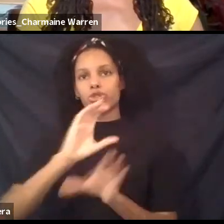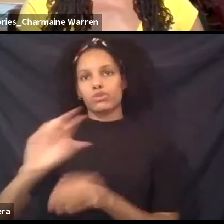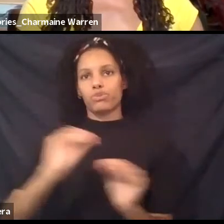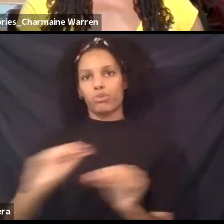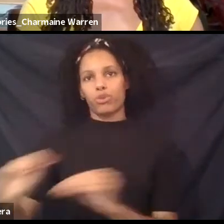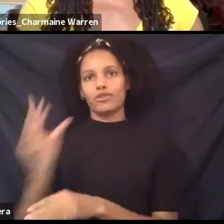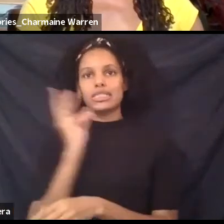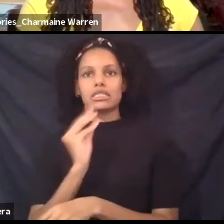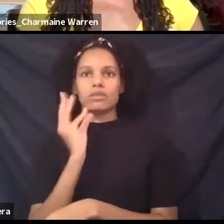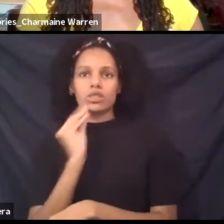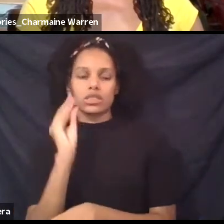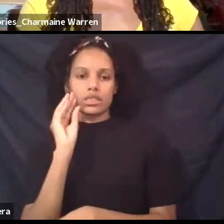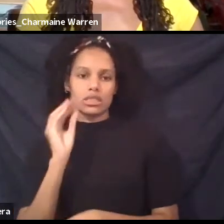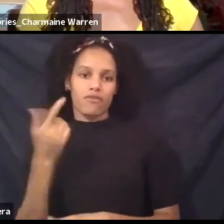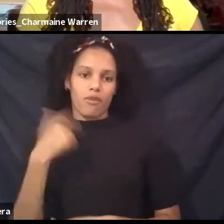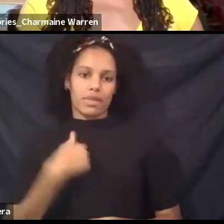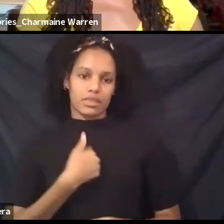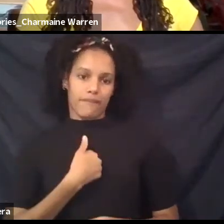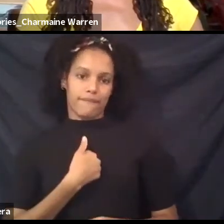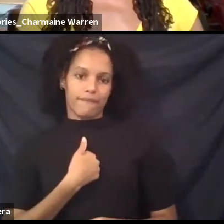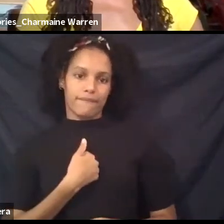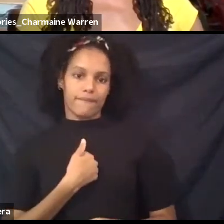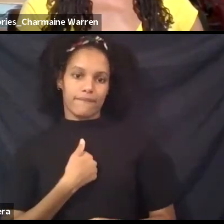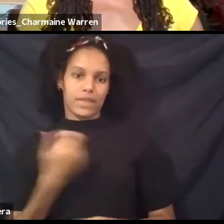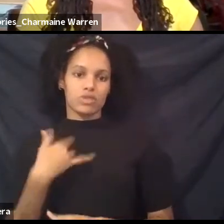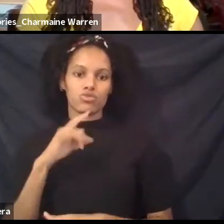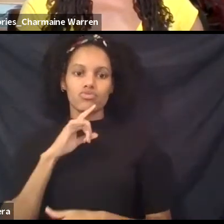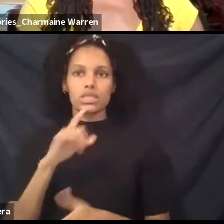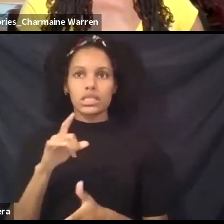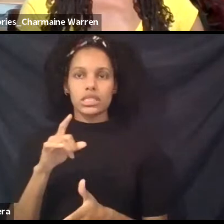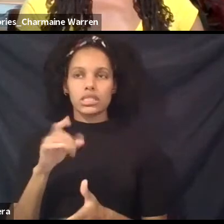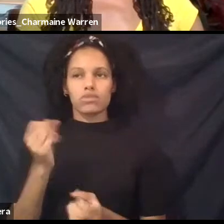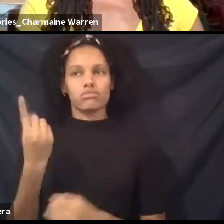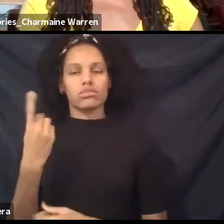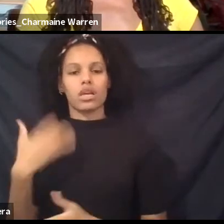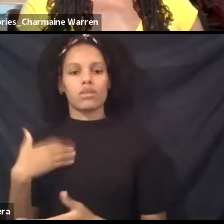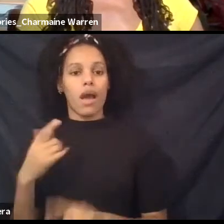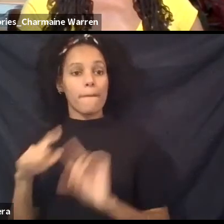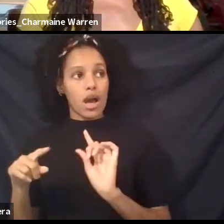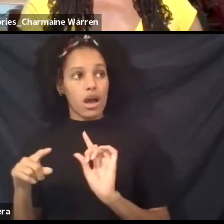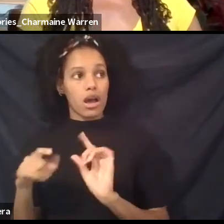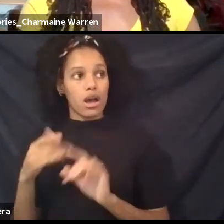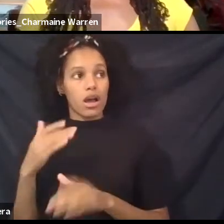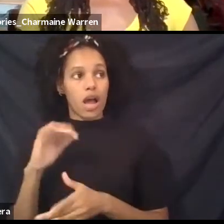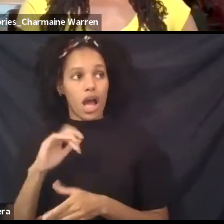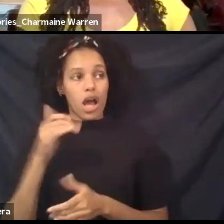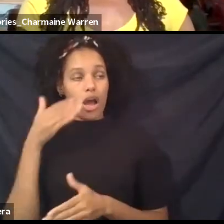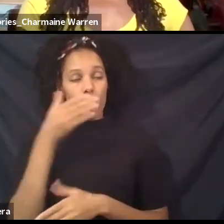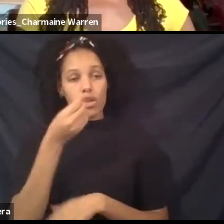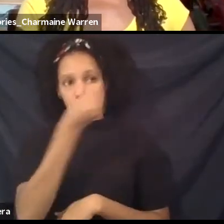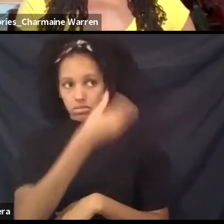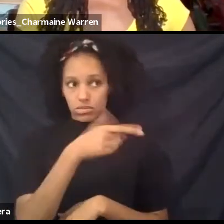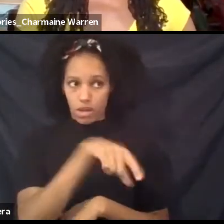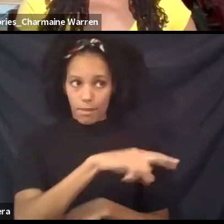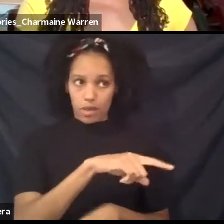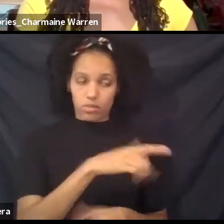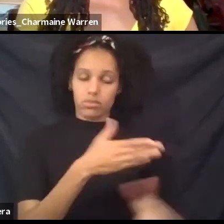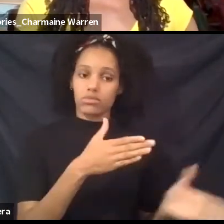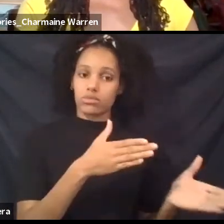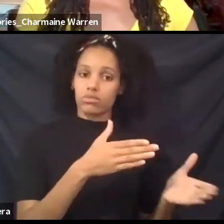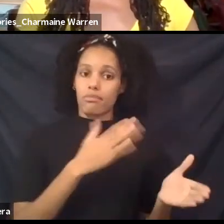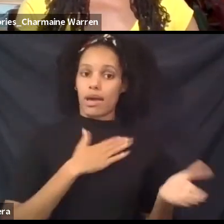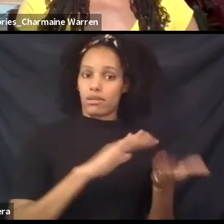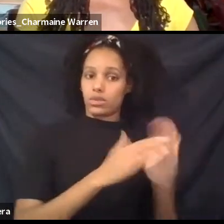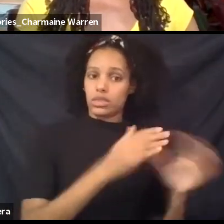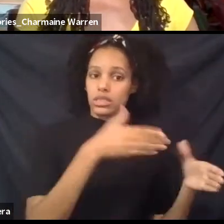could and, and understanding. But what I will give this, the Rondo neighborhood, um, credit for is that I